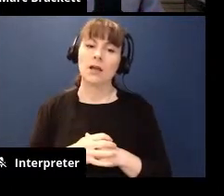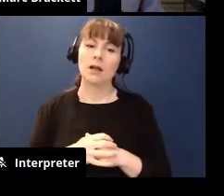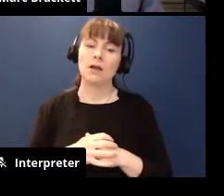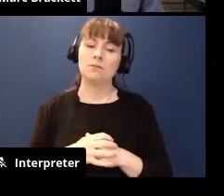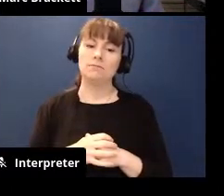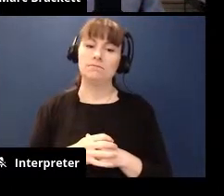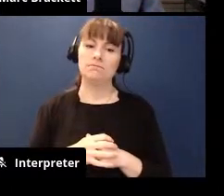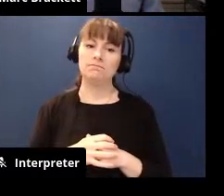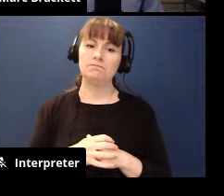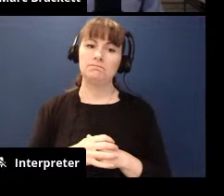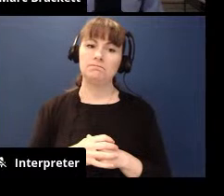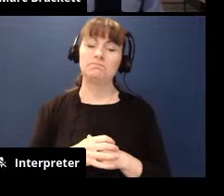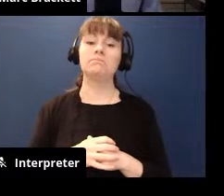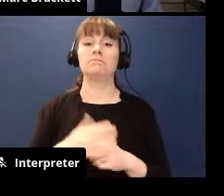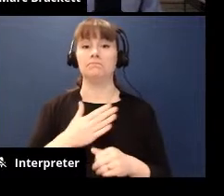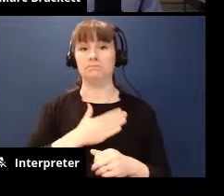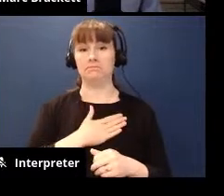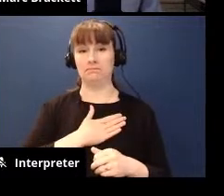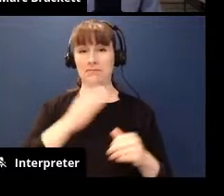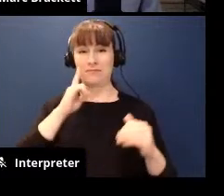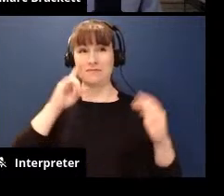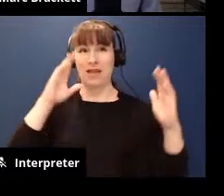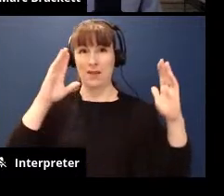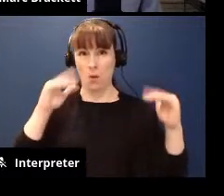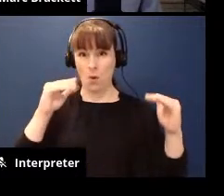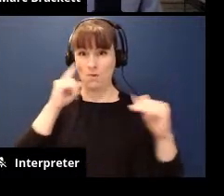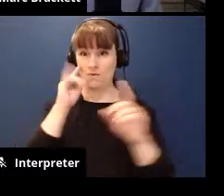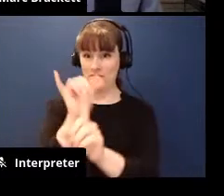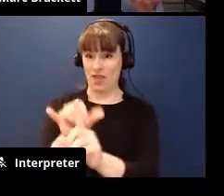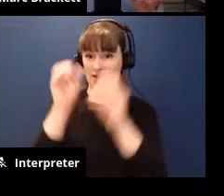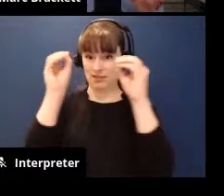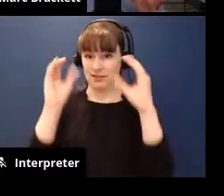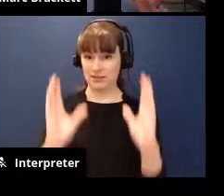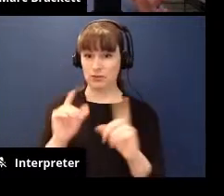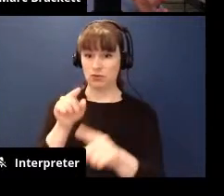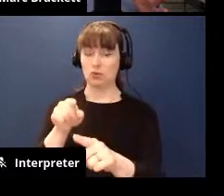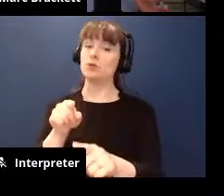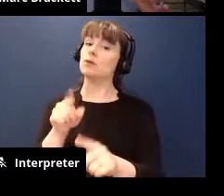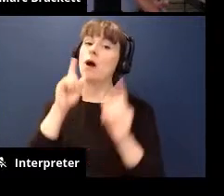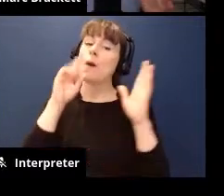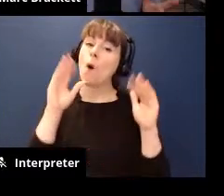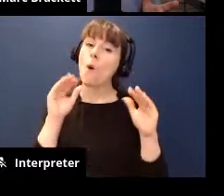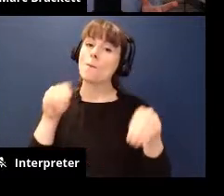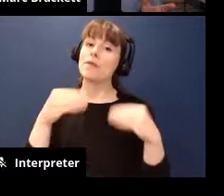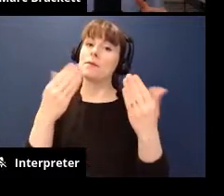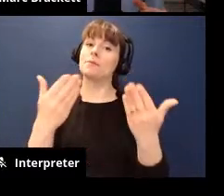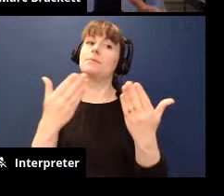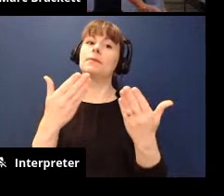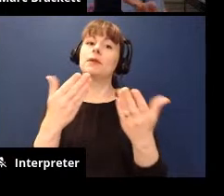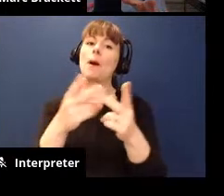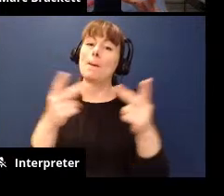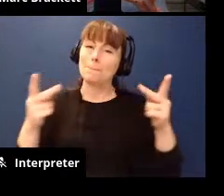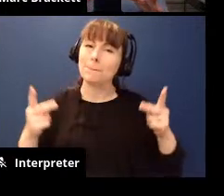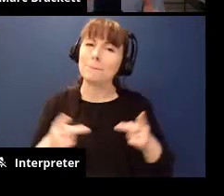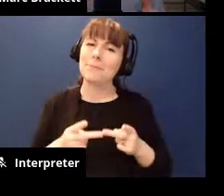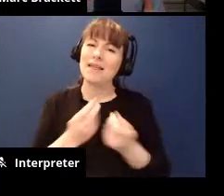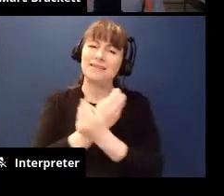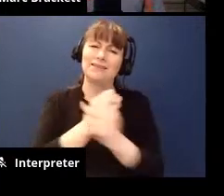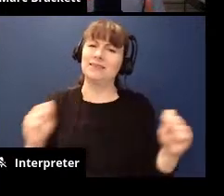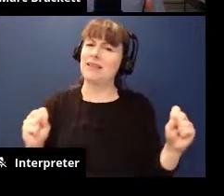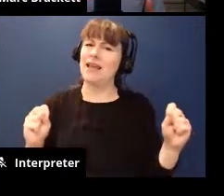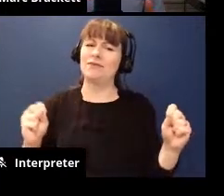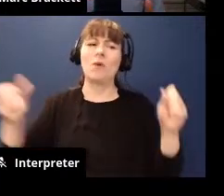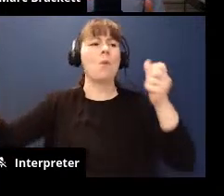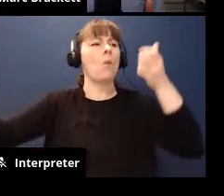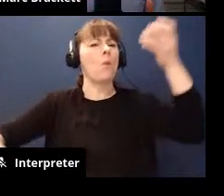i what i hope this educator can do is just create the the safest you know most welcoming